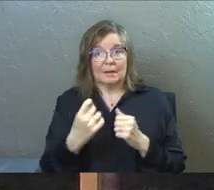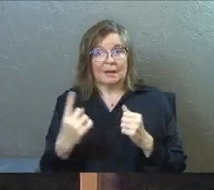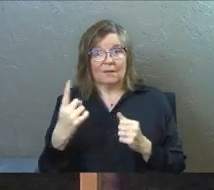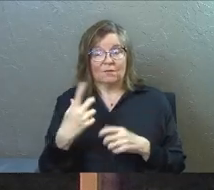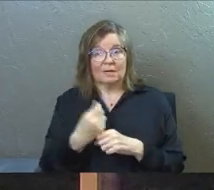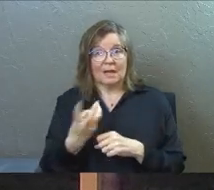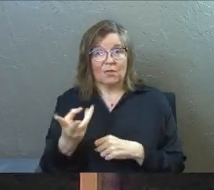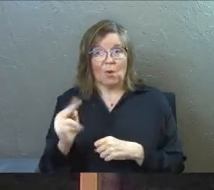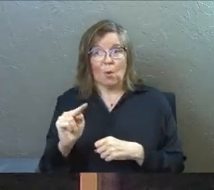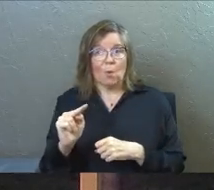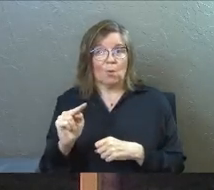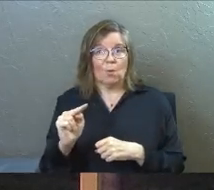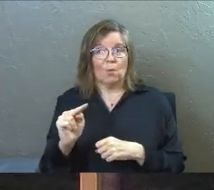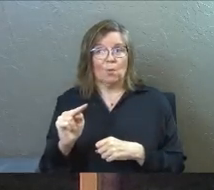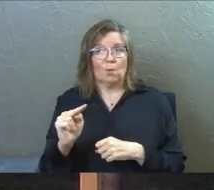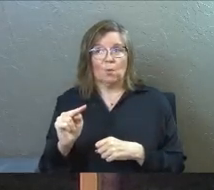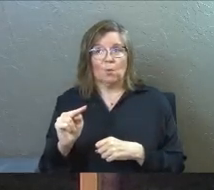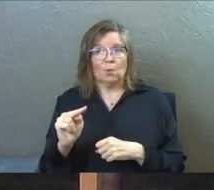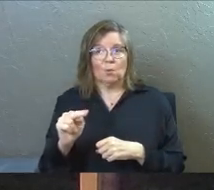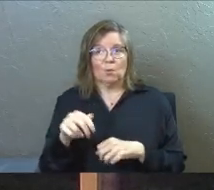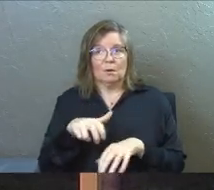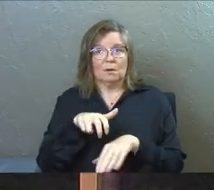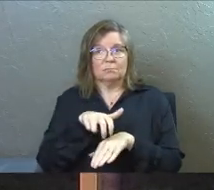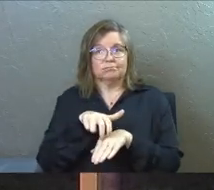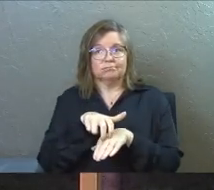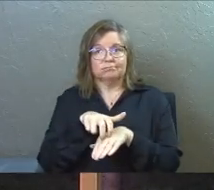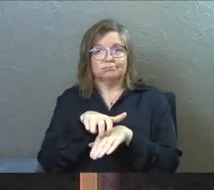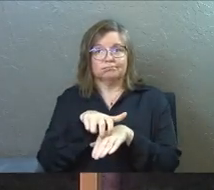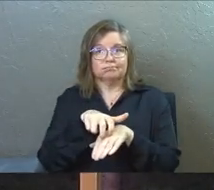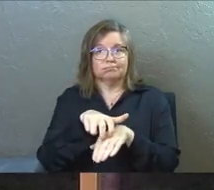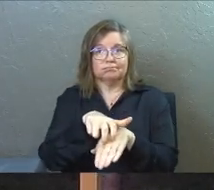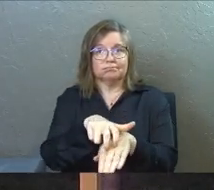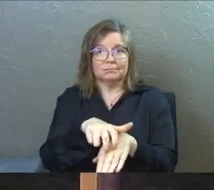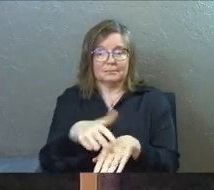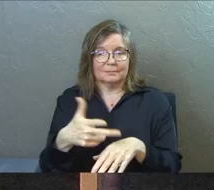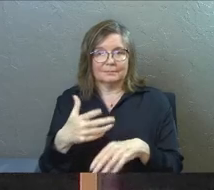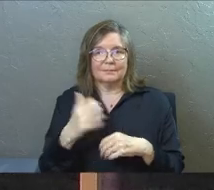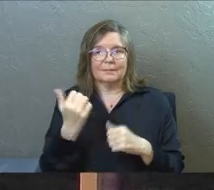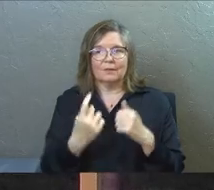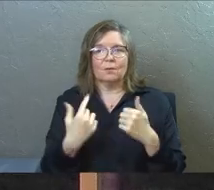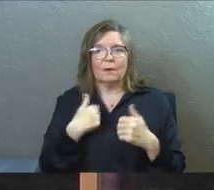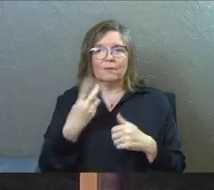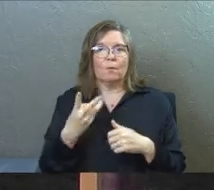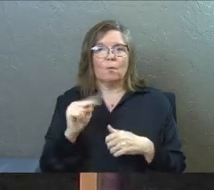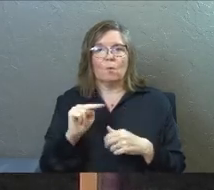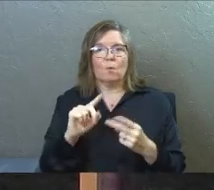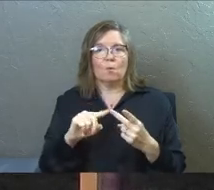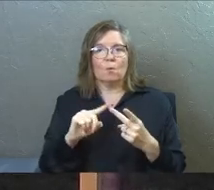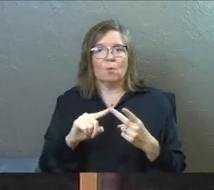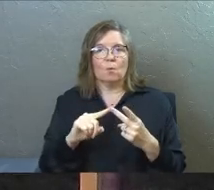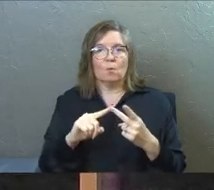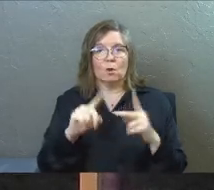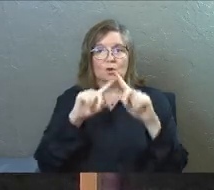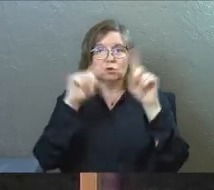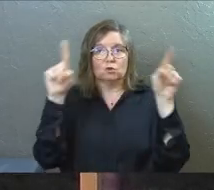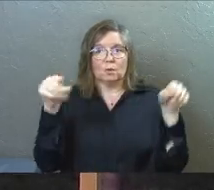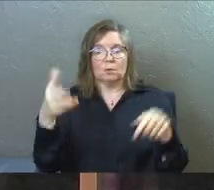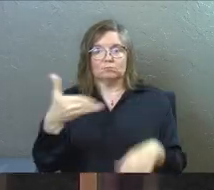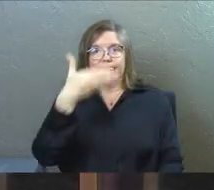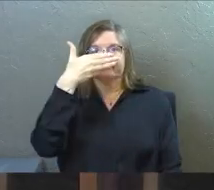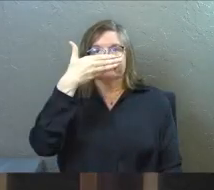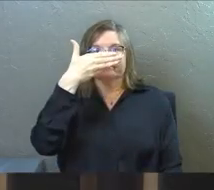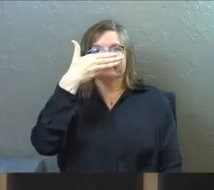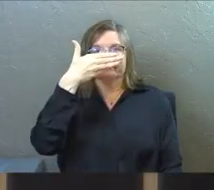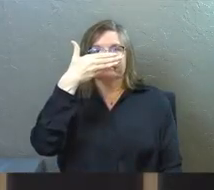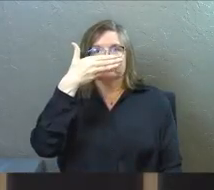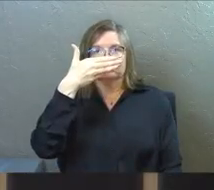everybody's got their own little hover chair, scooter thing. Everybody's got their own virtual screen right in front of